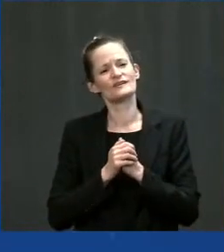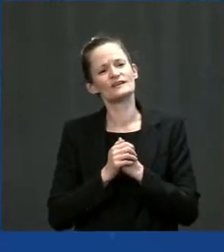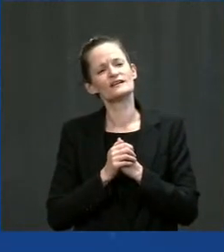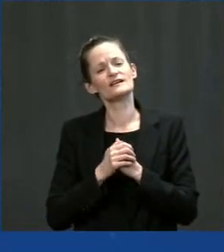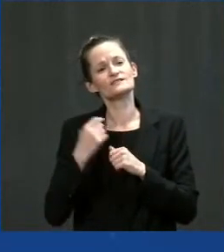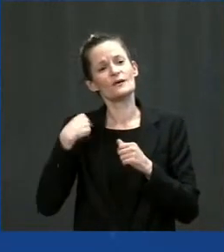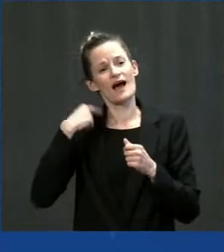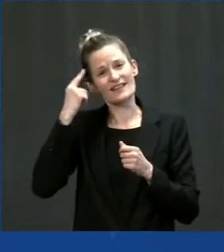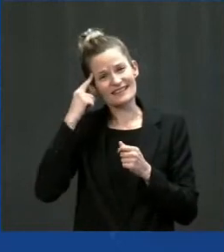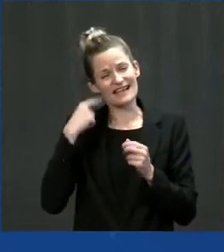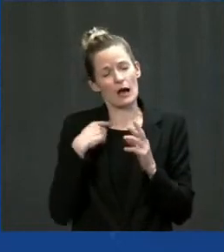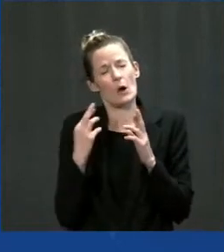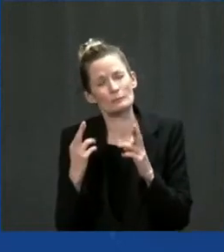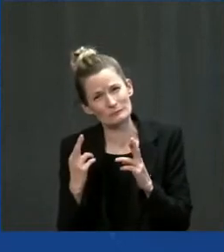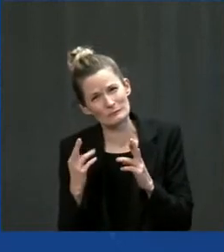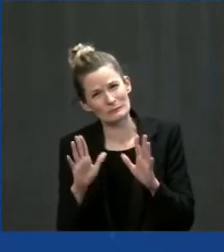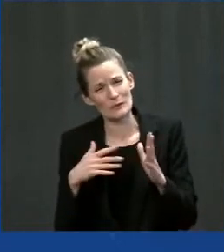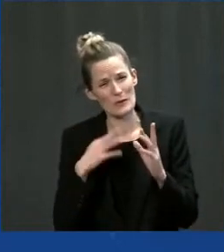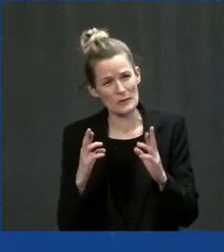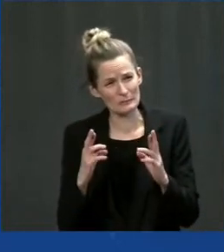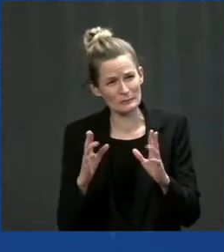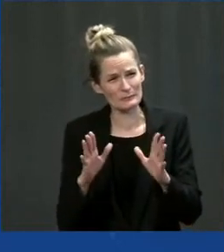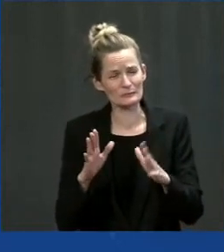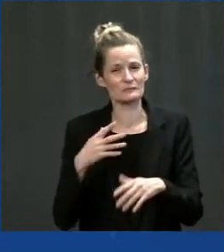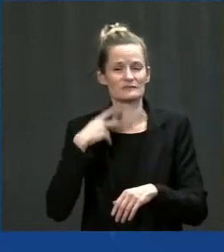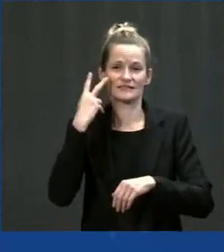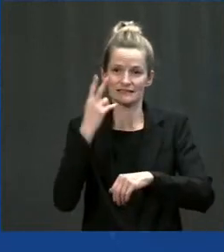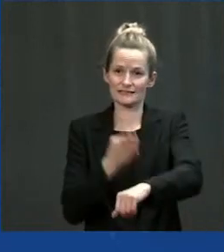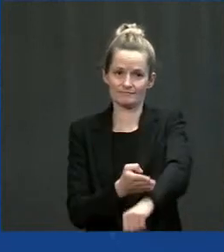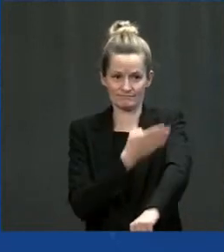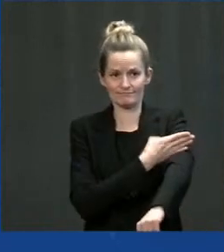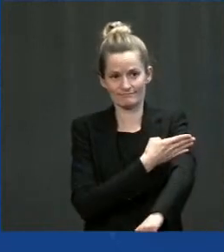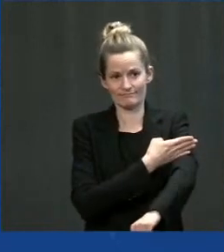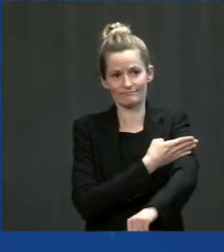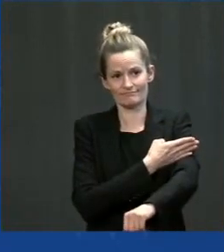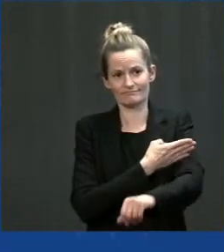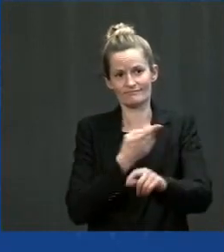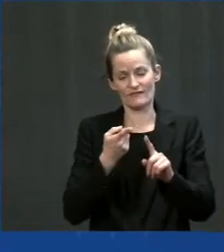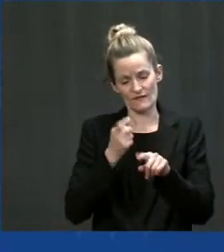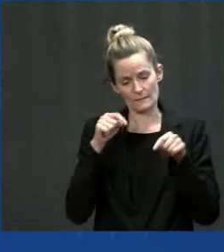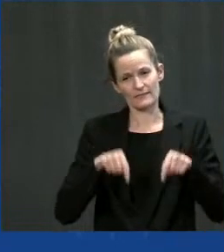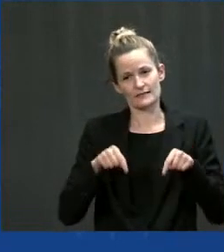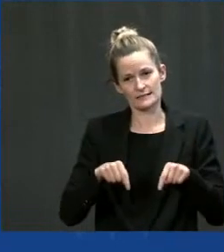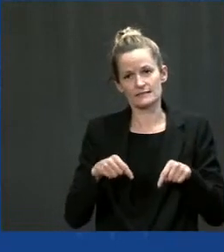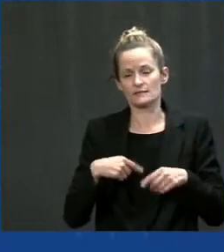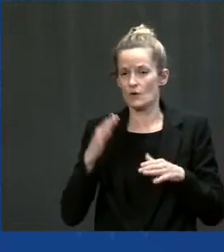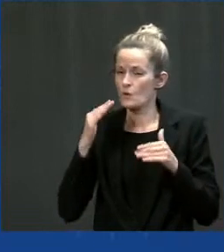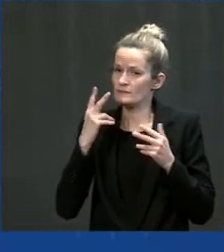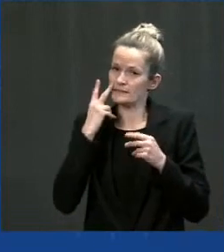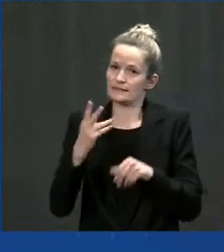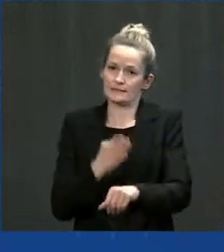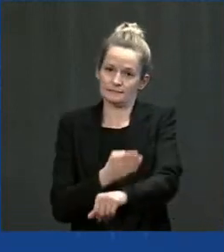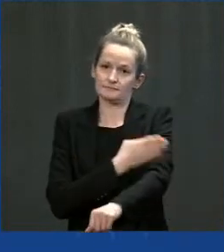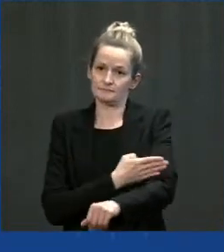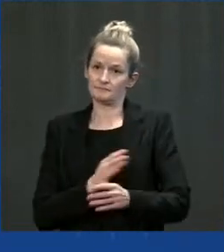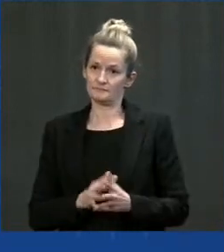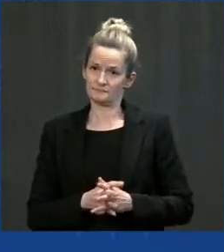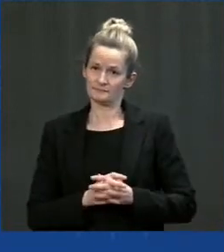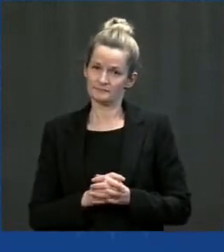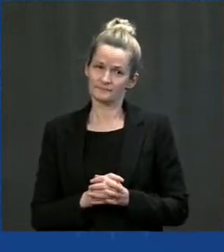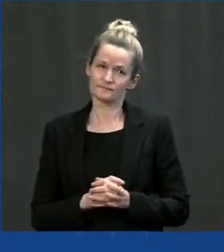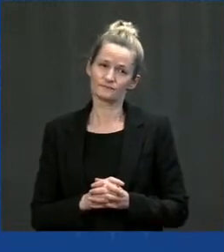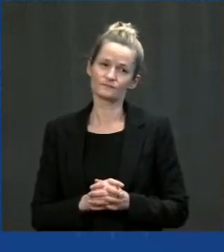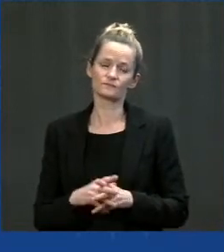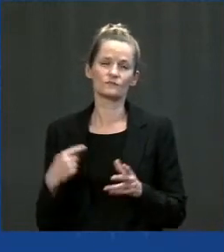hope you're going to see a lot of benefit flow from this because the idea, you know, no more Flints, no more